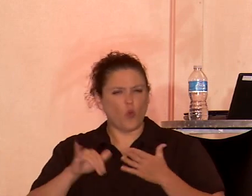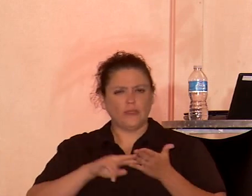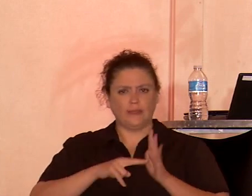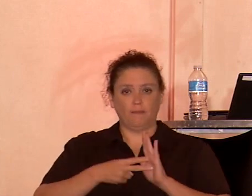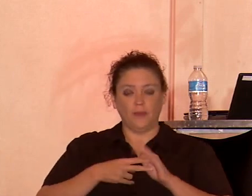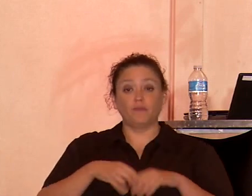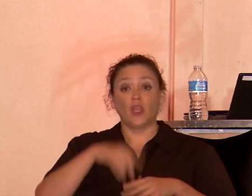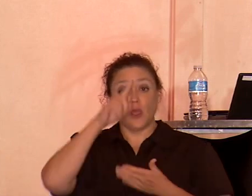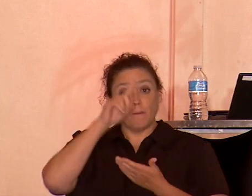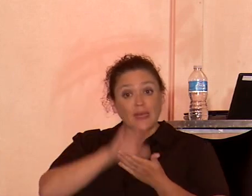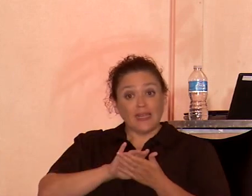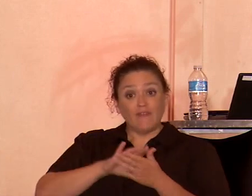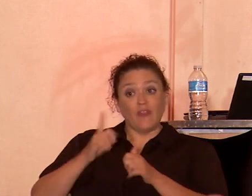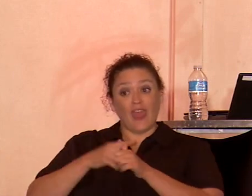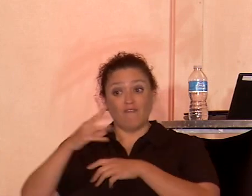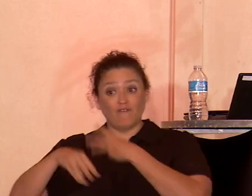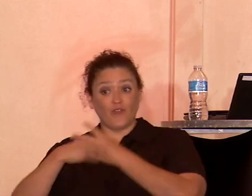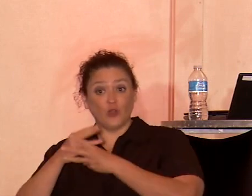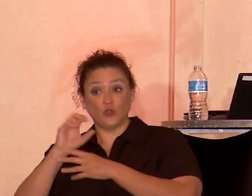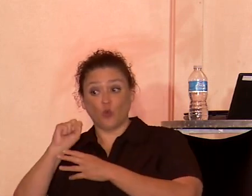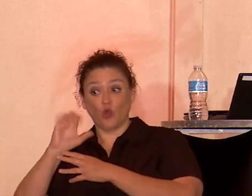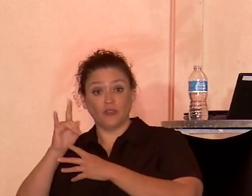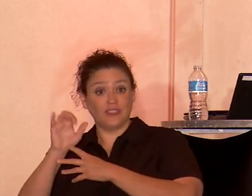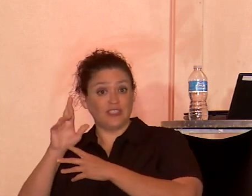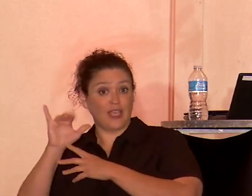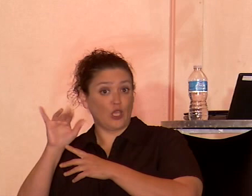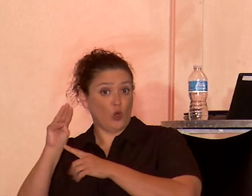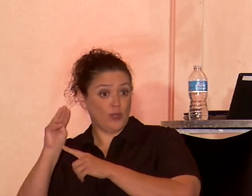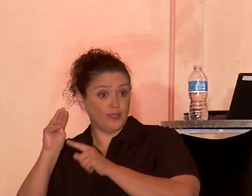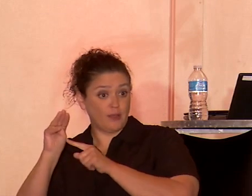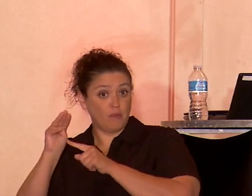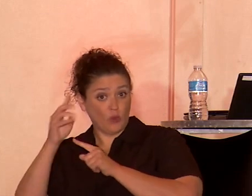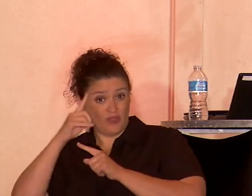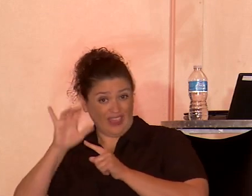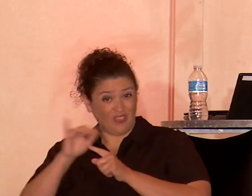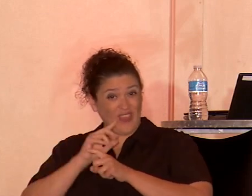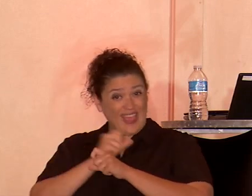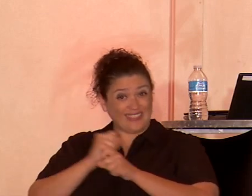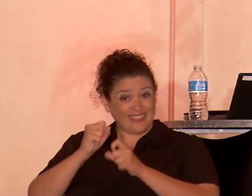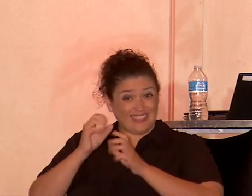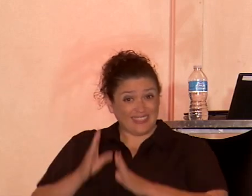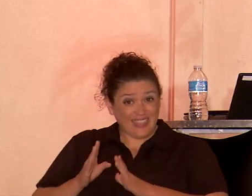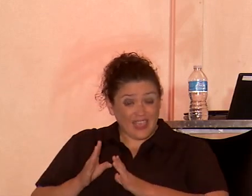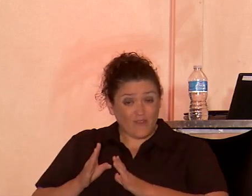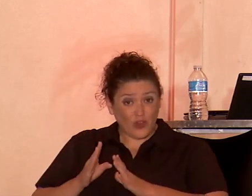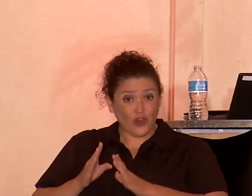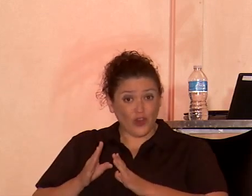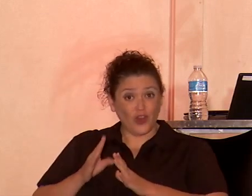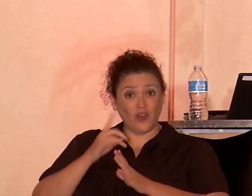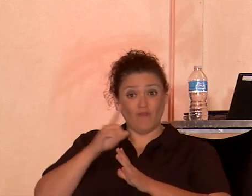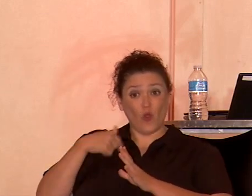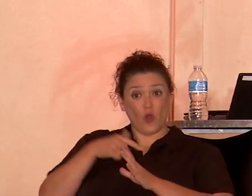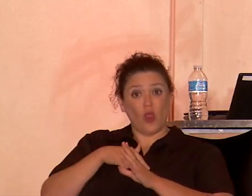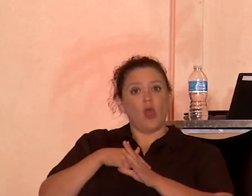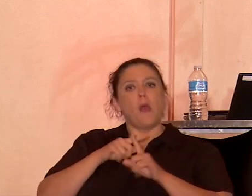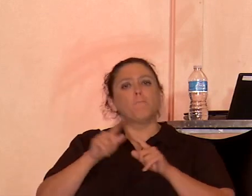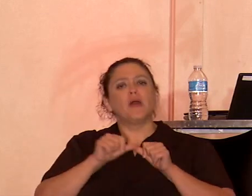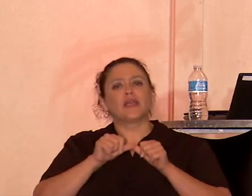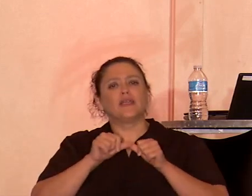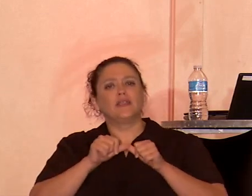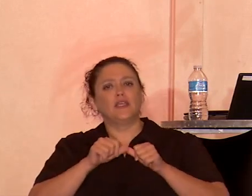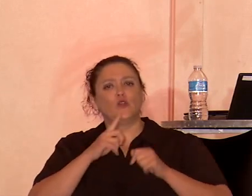first world secularism is the savior, while profiting from the new